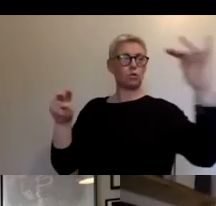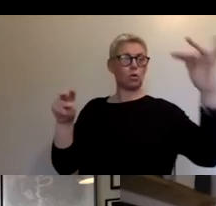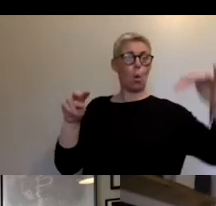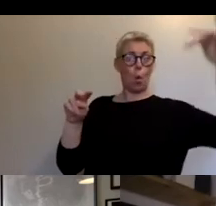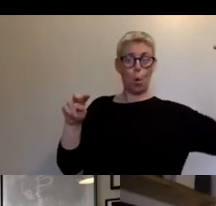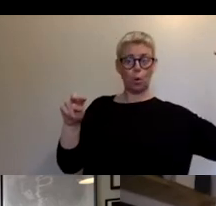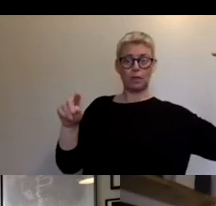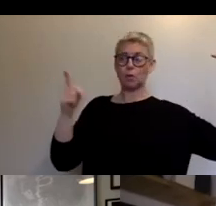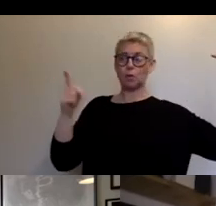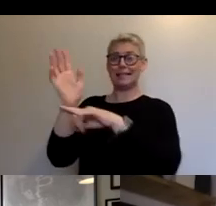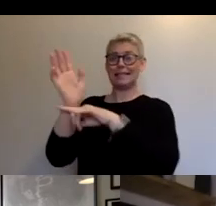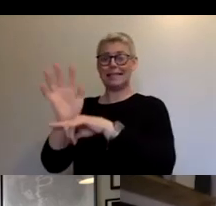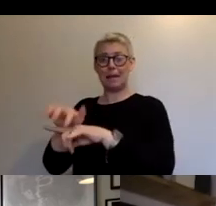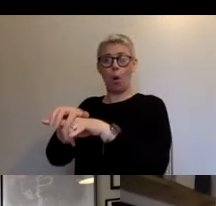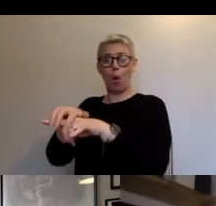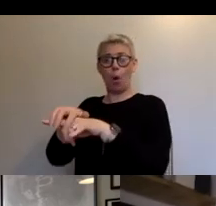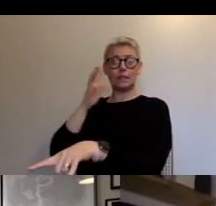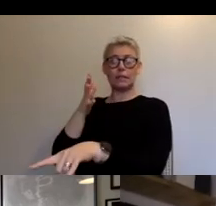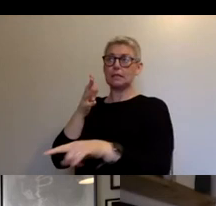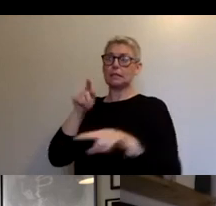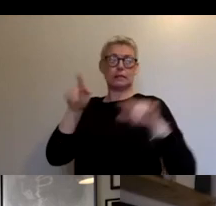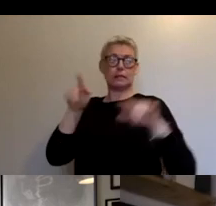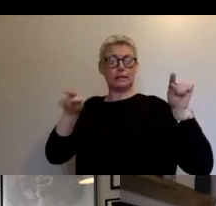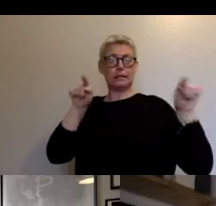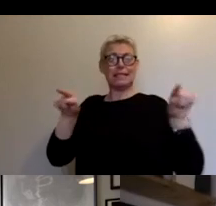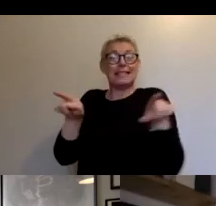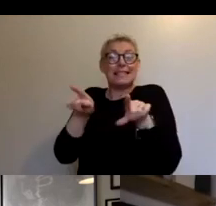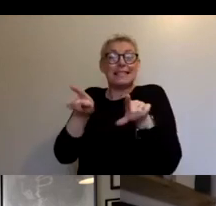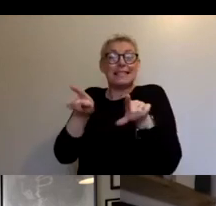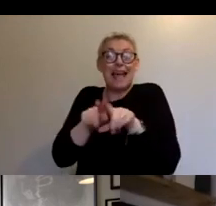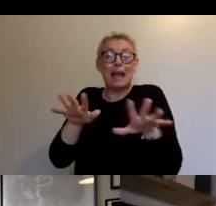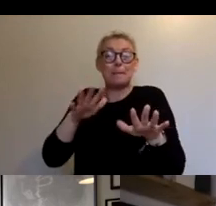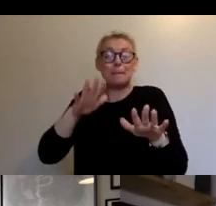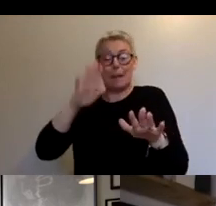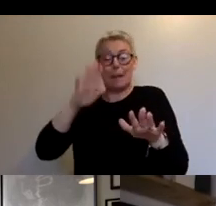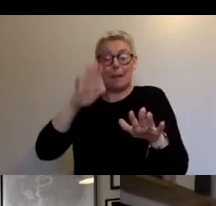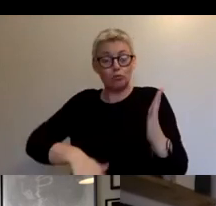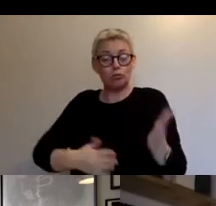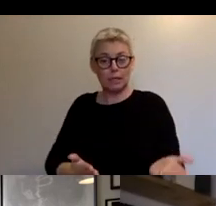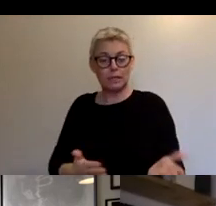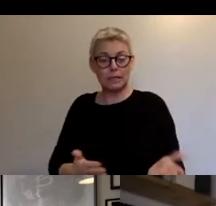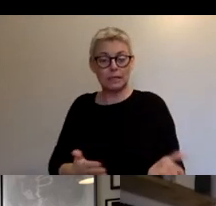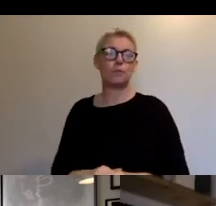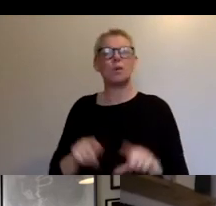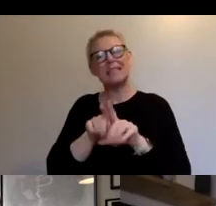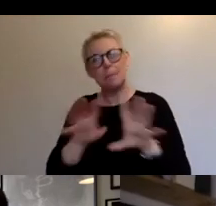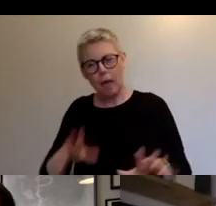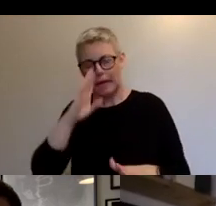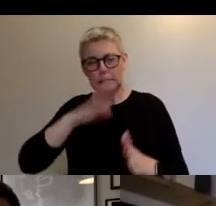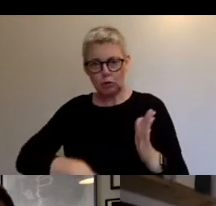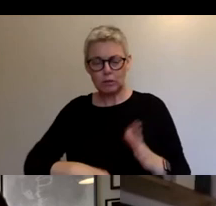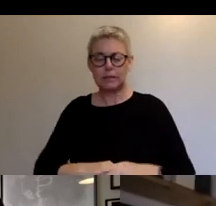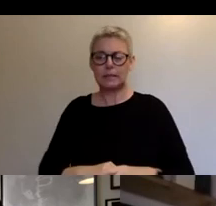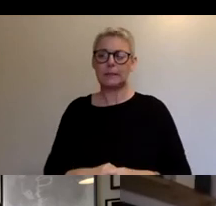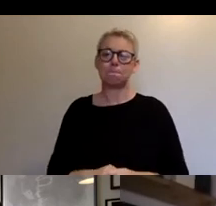very prevalent and, and kind of noticeable in the last kind of couple of months is when, when that kind of audience